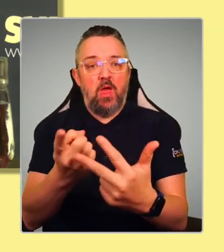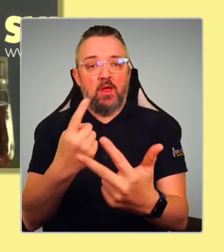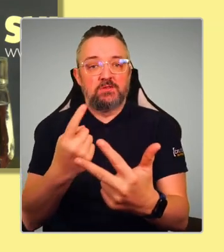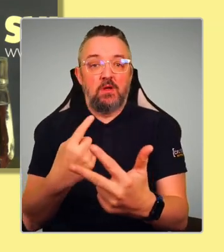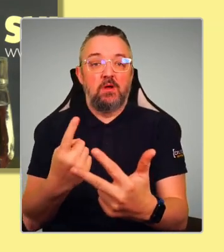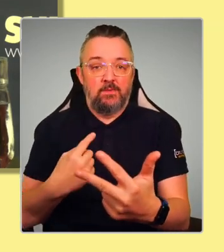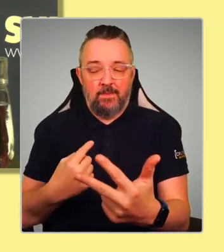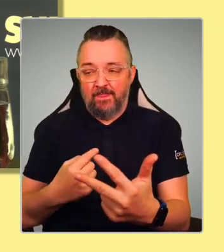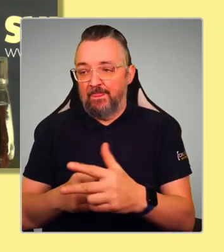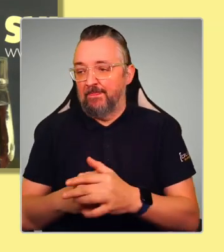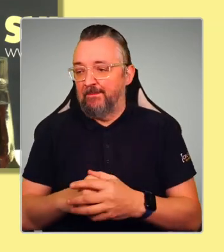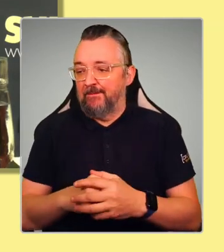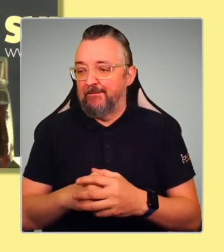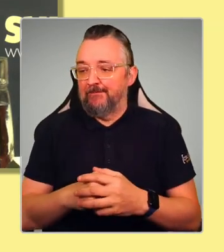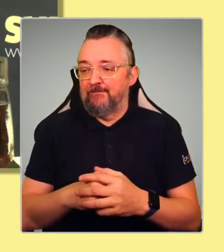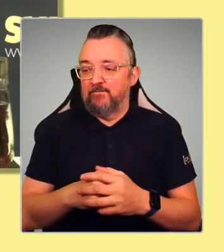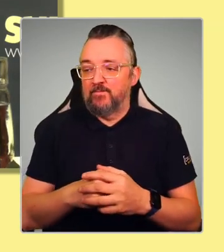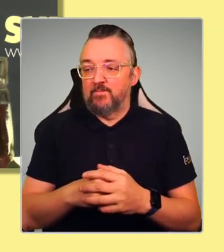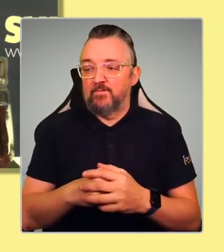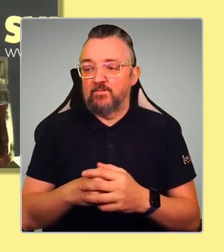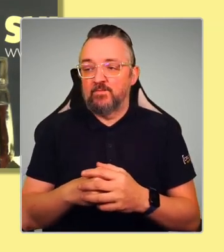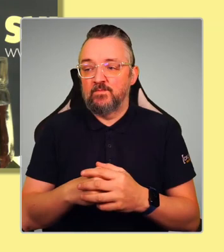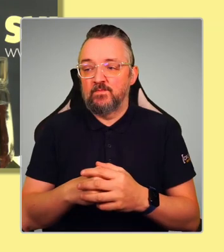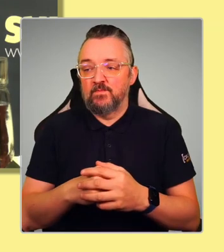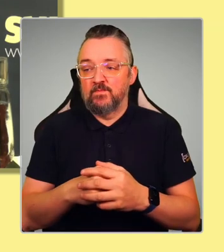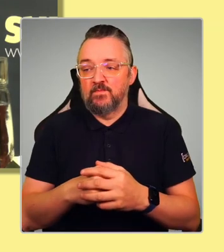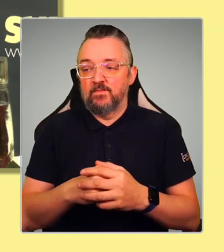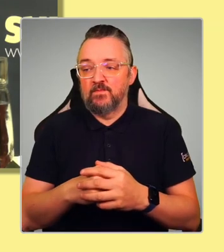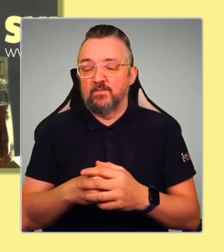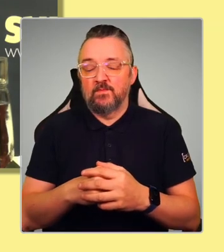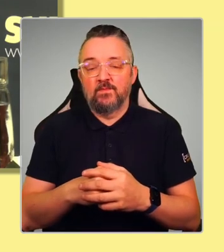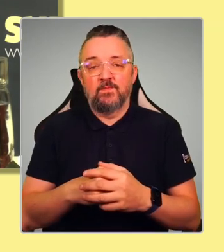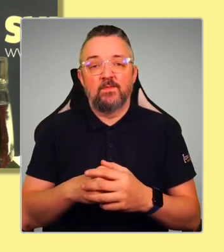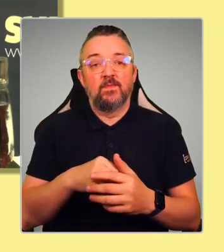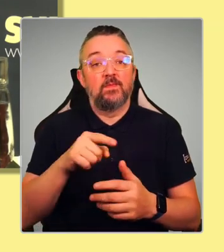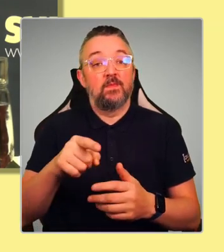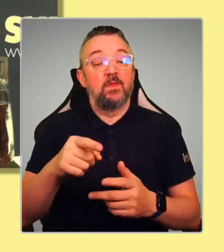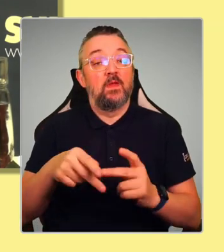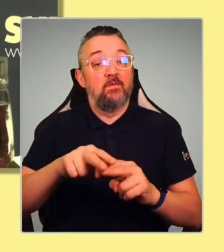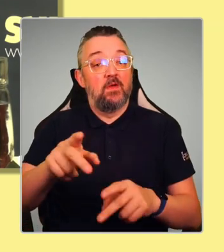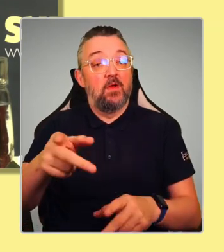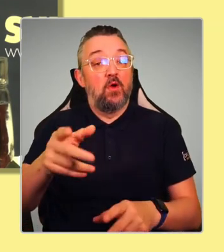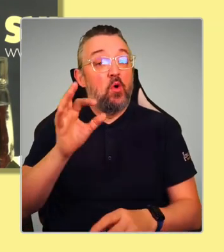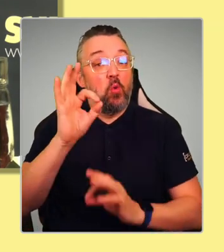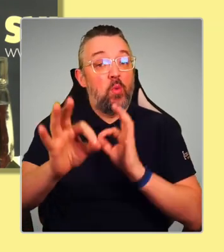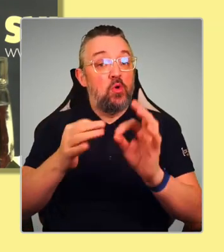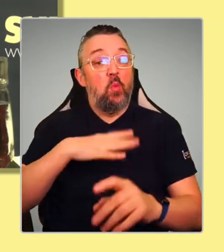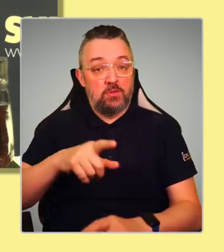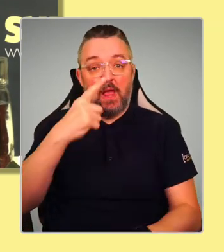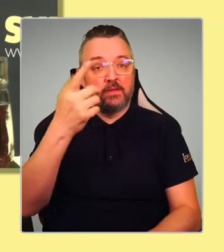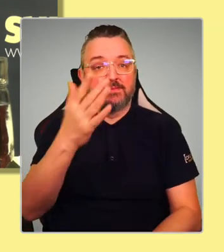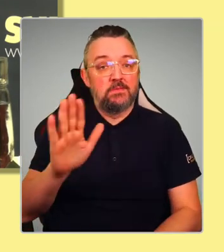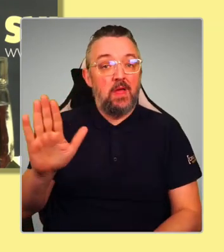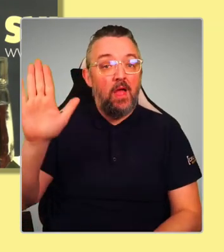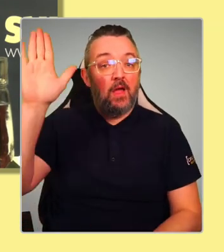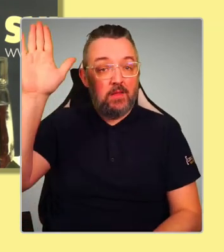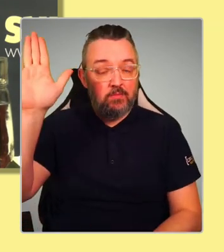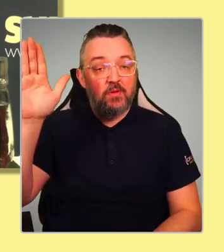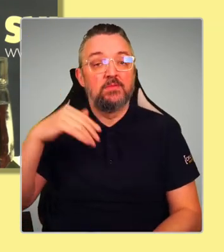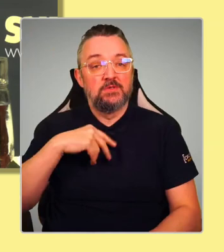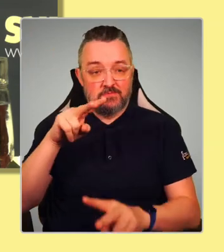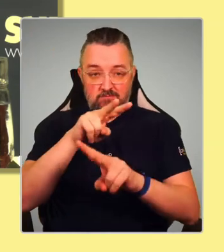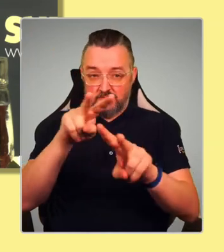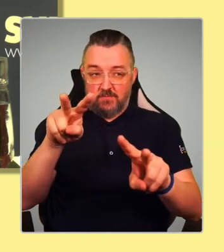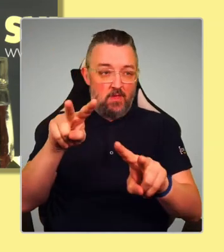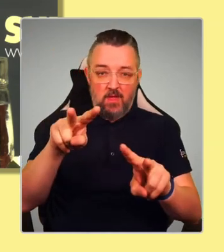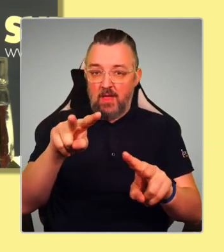when you want to ask a question, if you could put your hand up so I can see it clearly. I've now got the right glasses